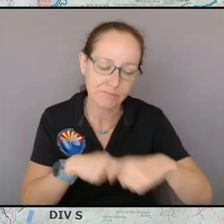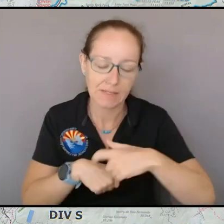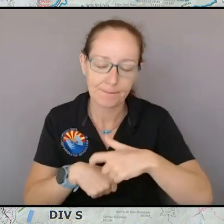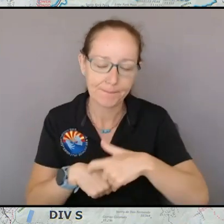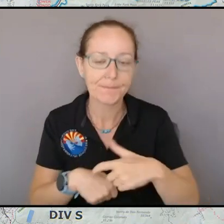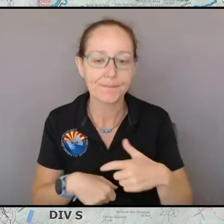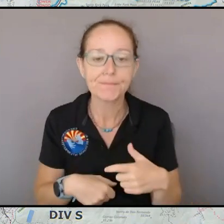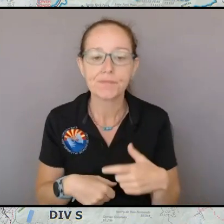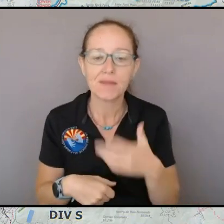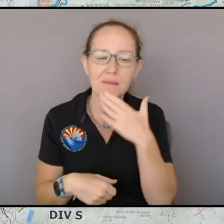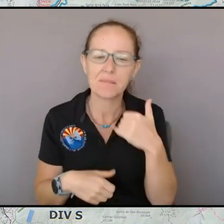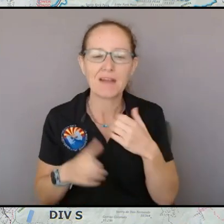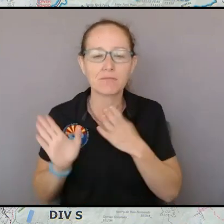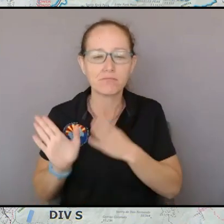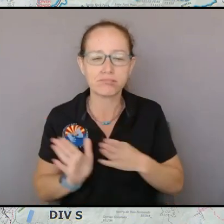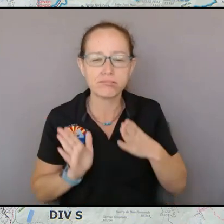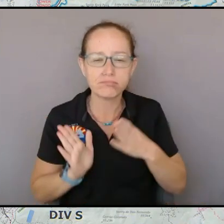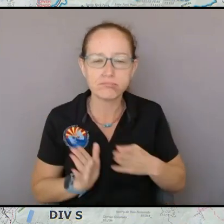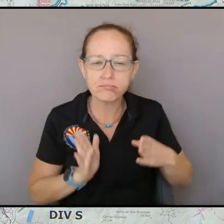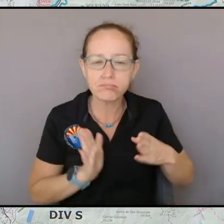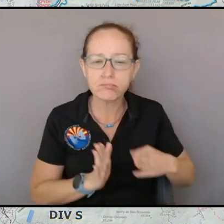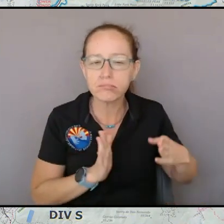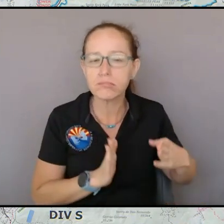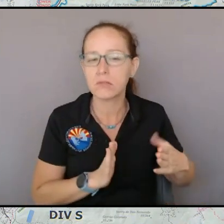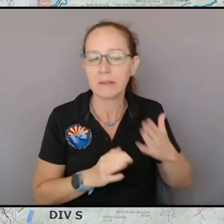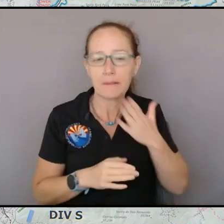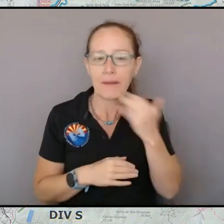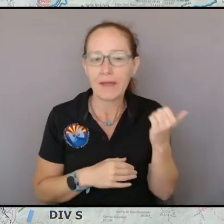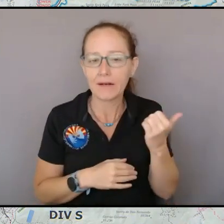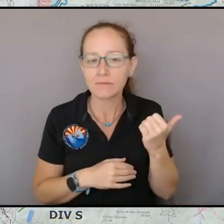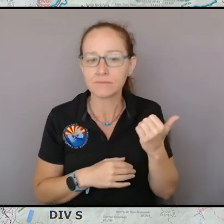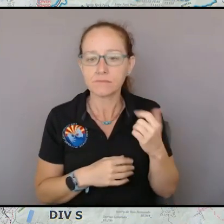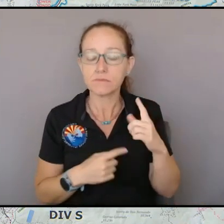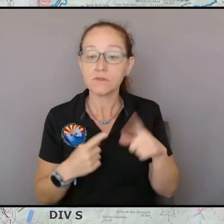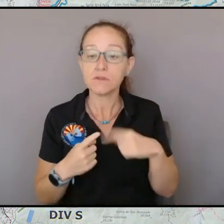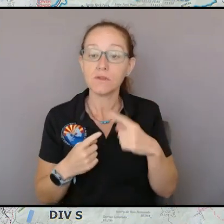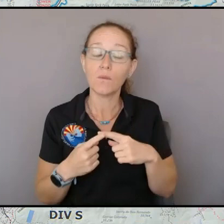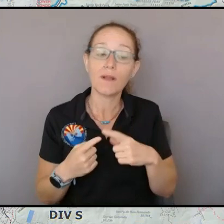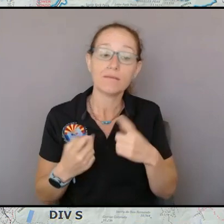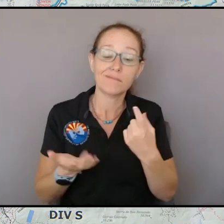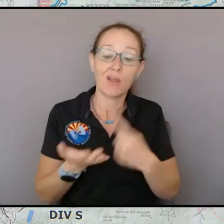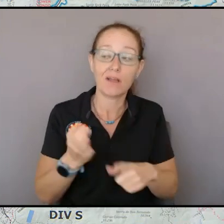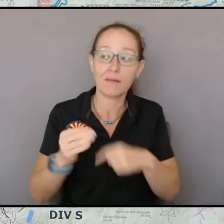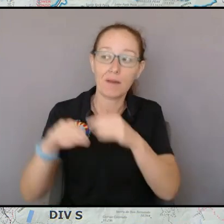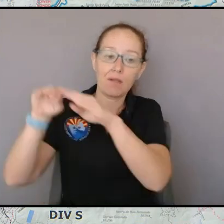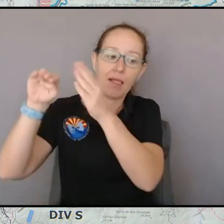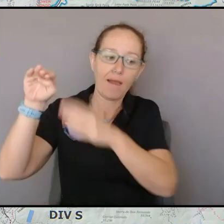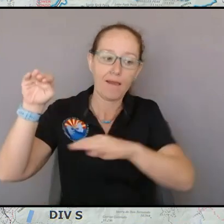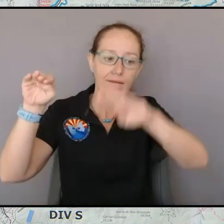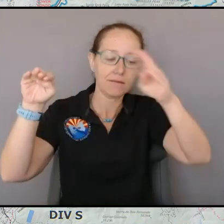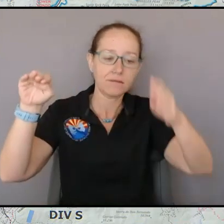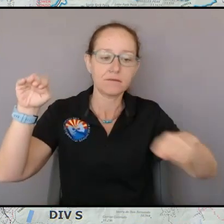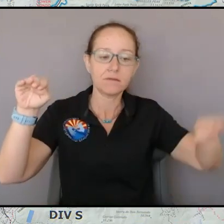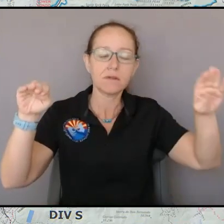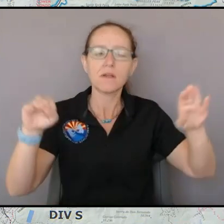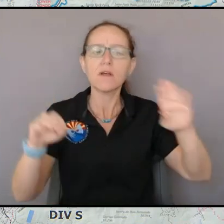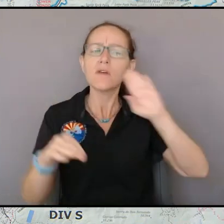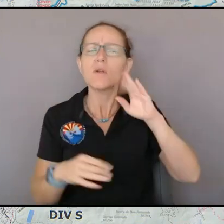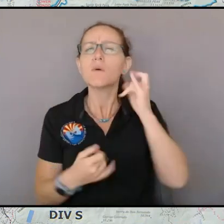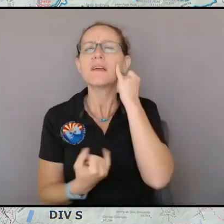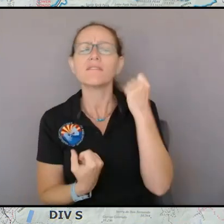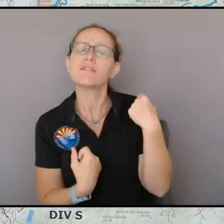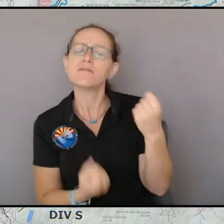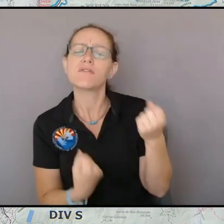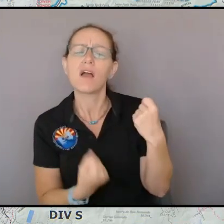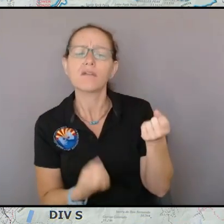kind of version of asking for directions you that moment when you think you should probably ask for directions or you're out